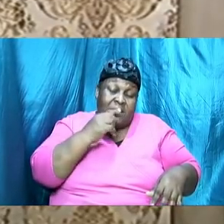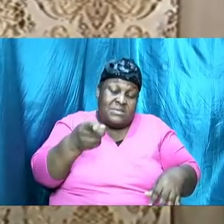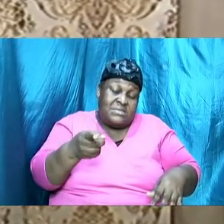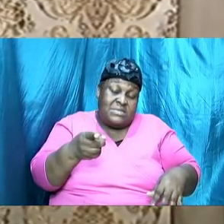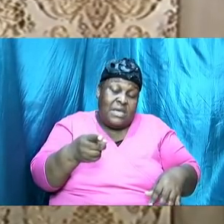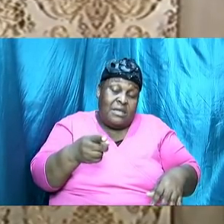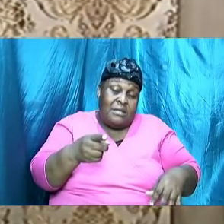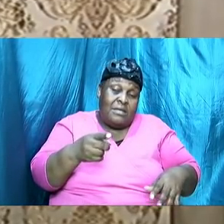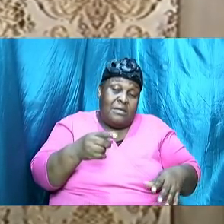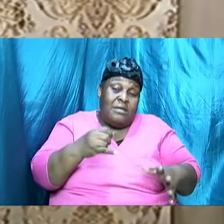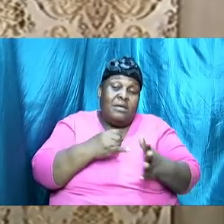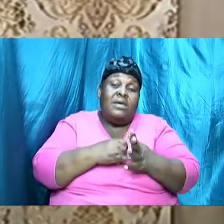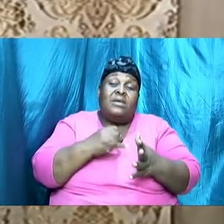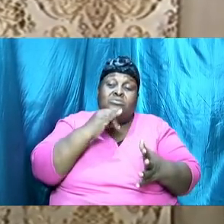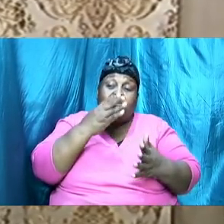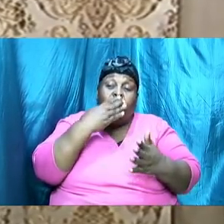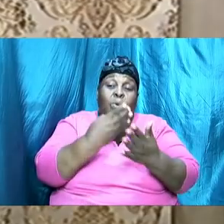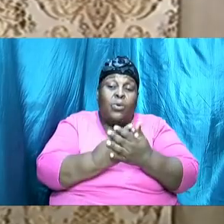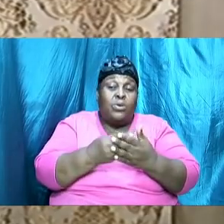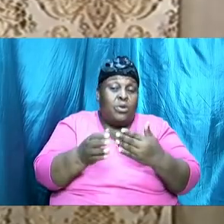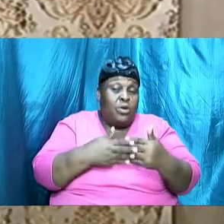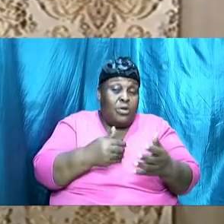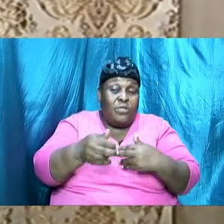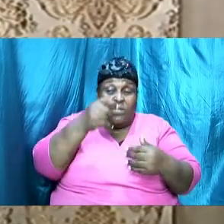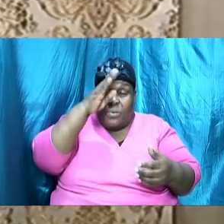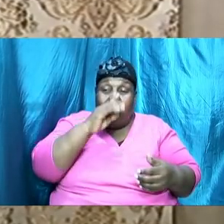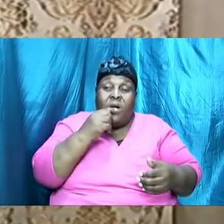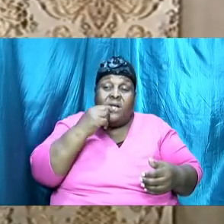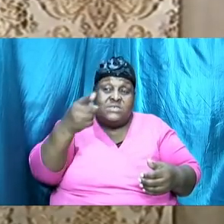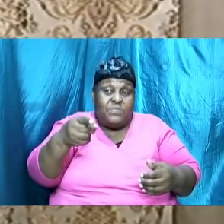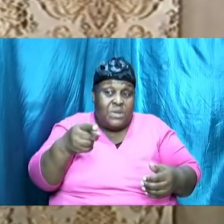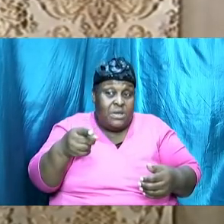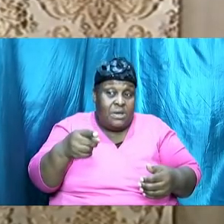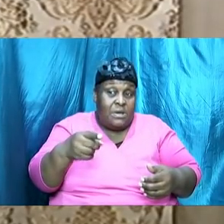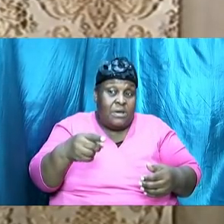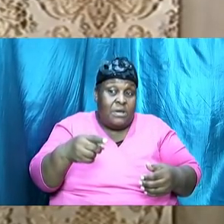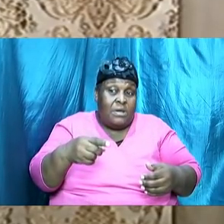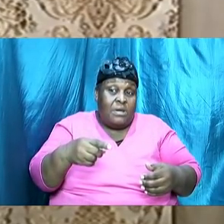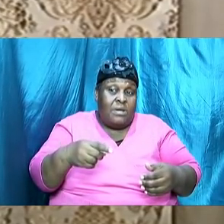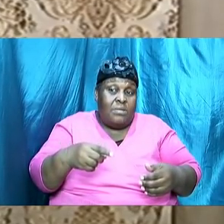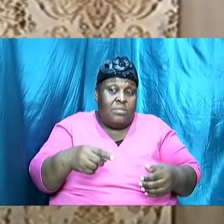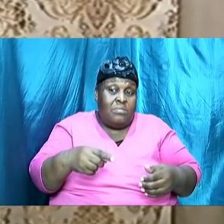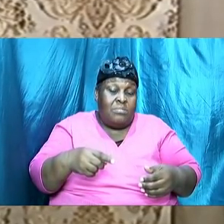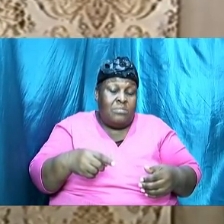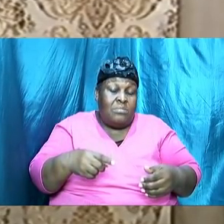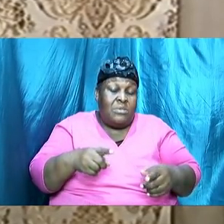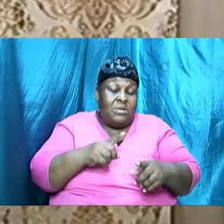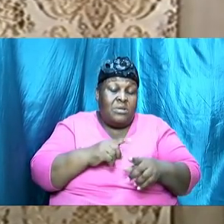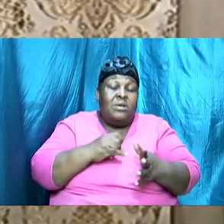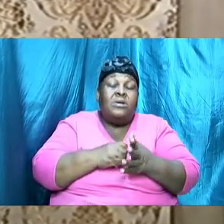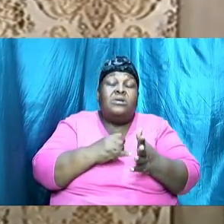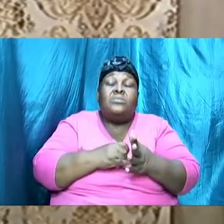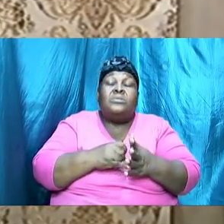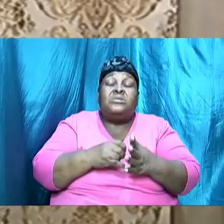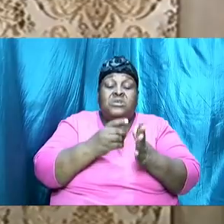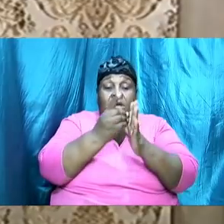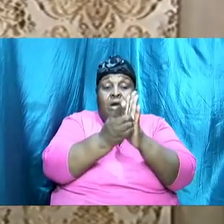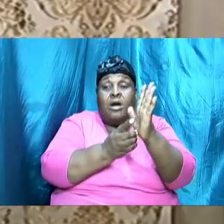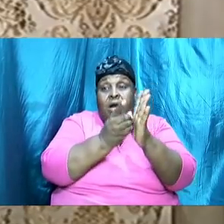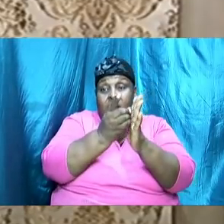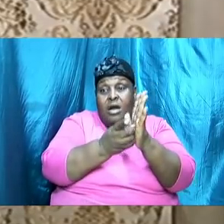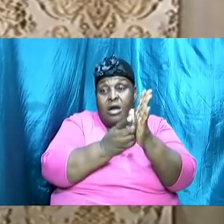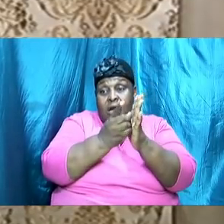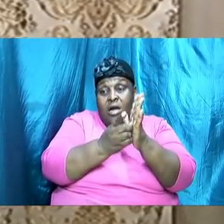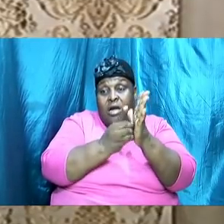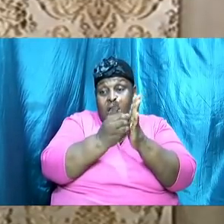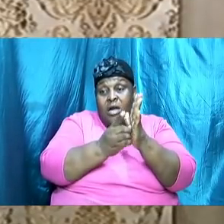into being but it was an artwork man and then he was through